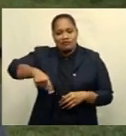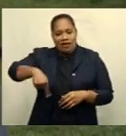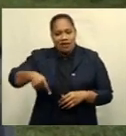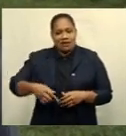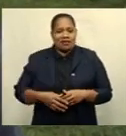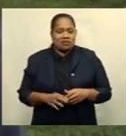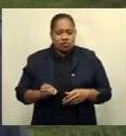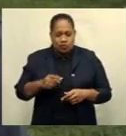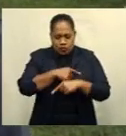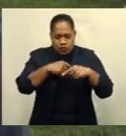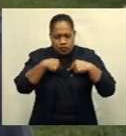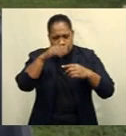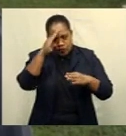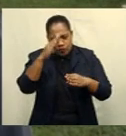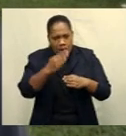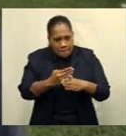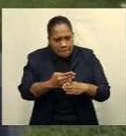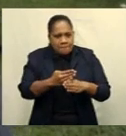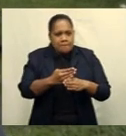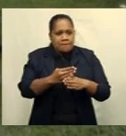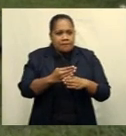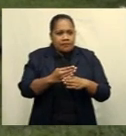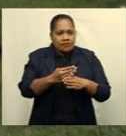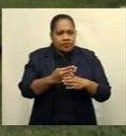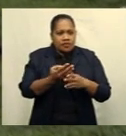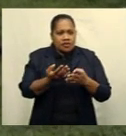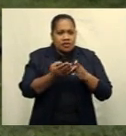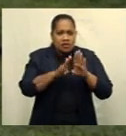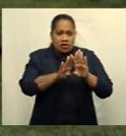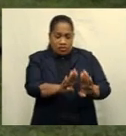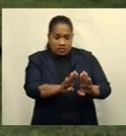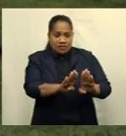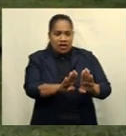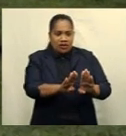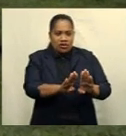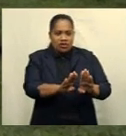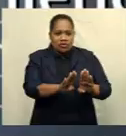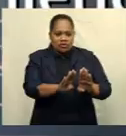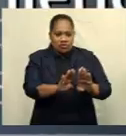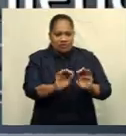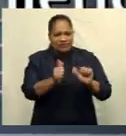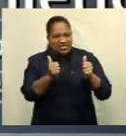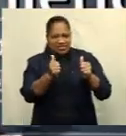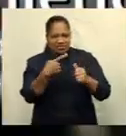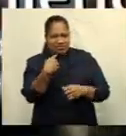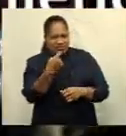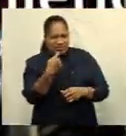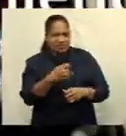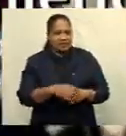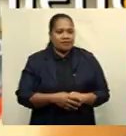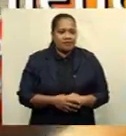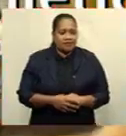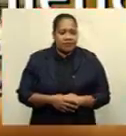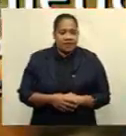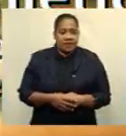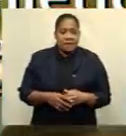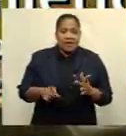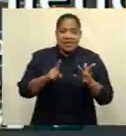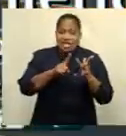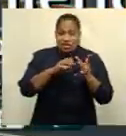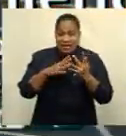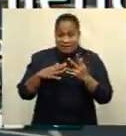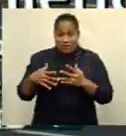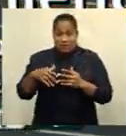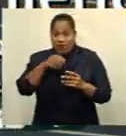We're just hoping that the lockdown comes to an end soon. Yosefo says he's looking forward to competing